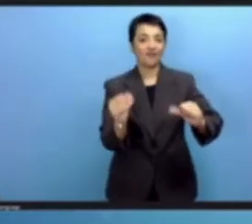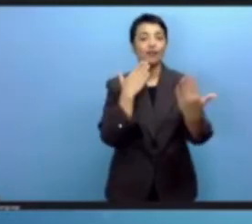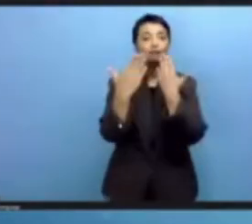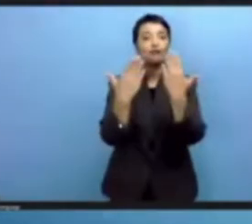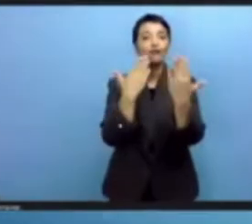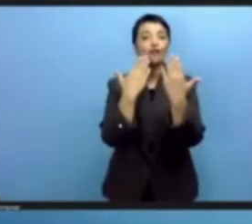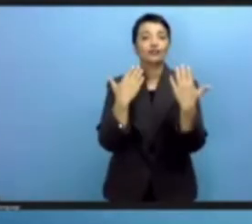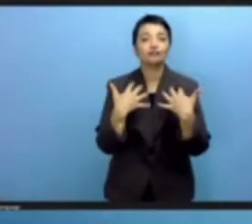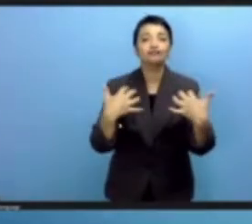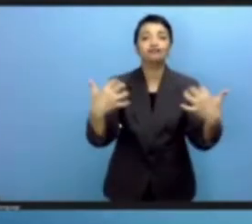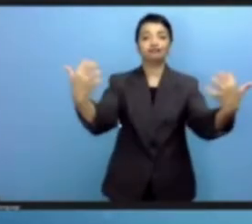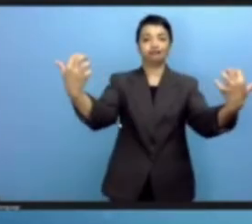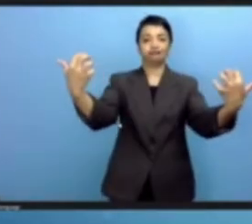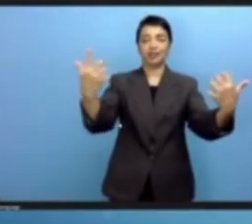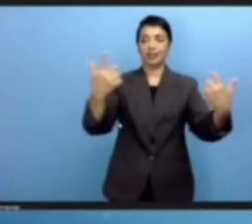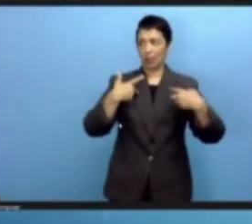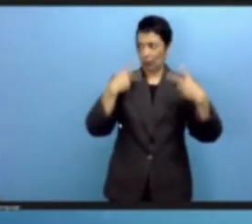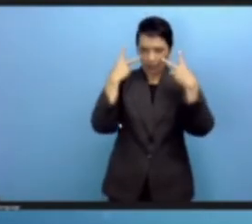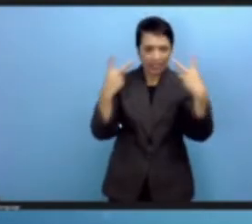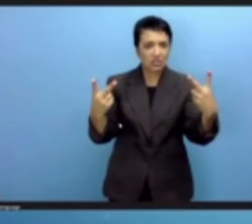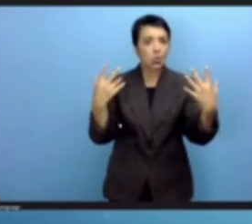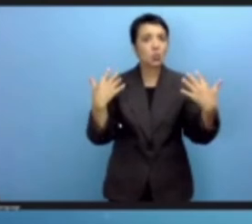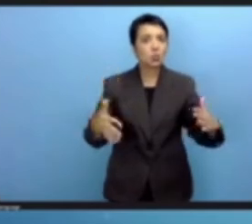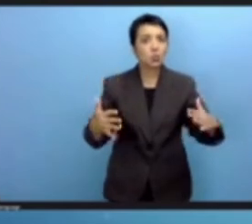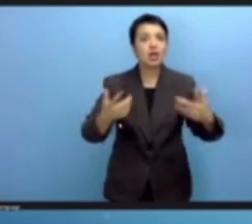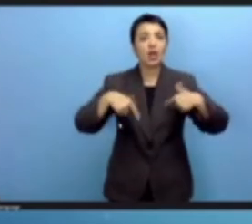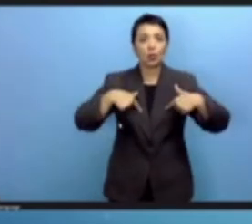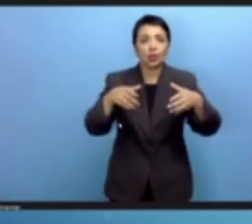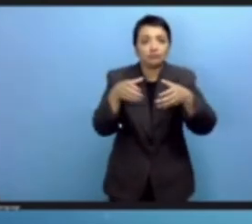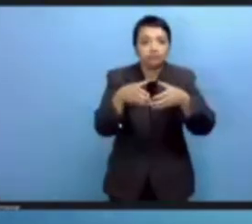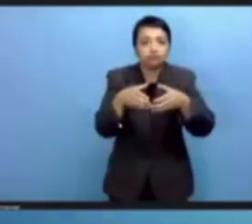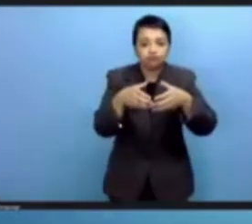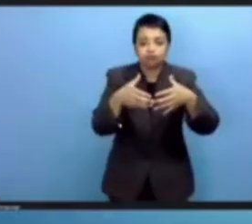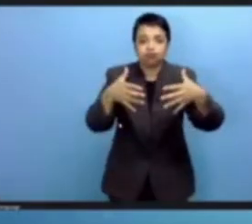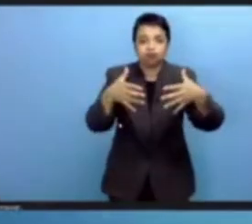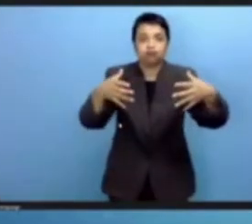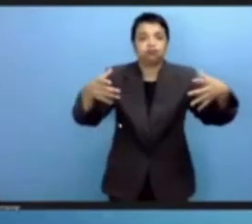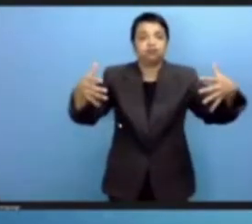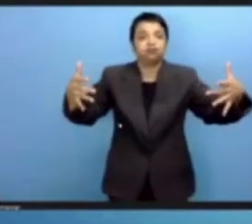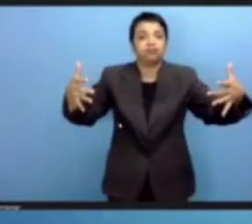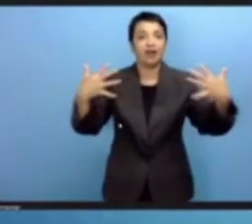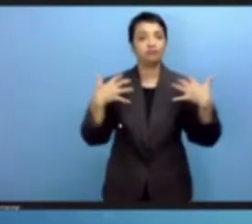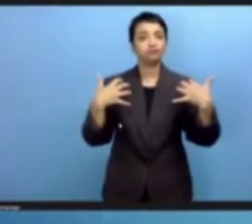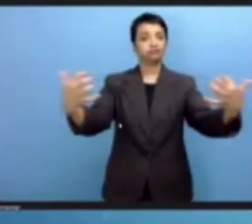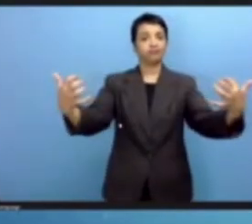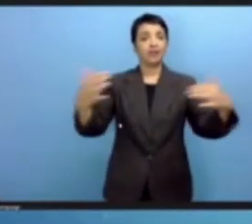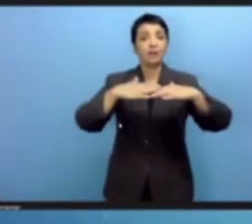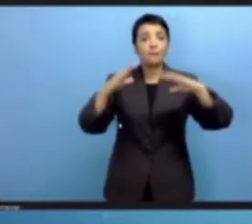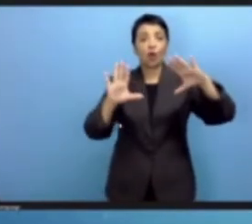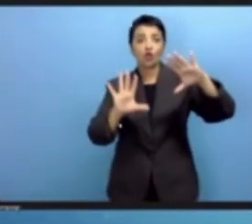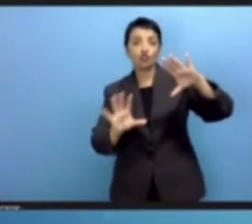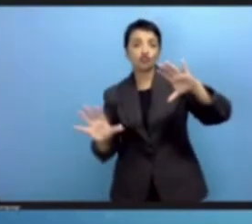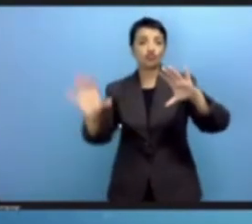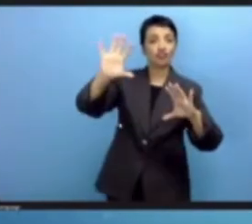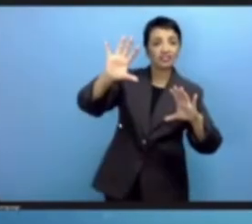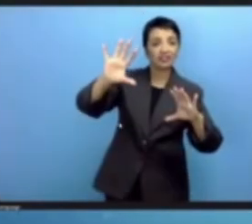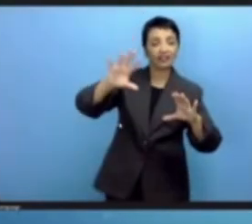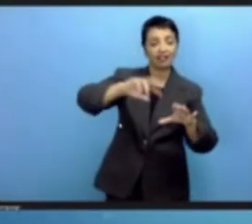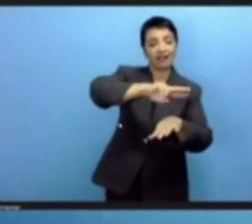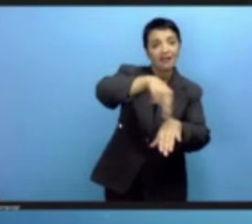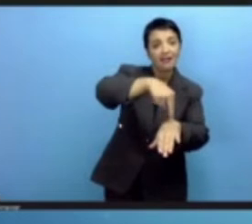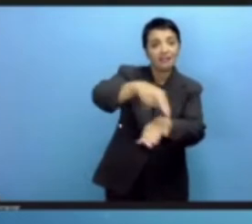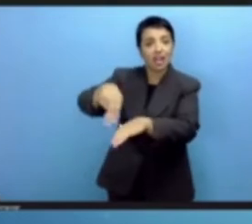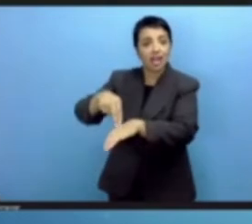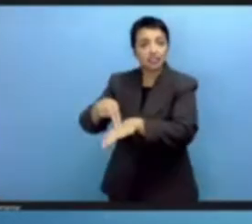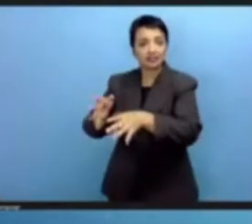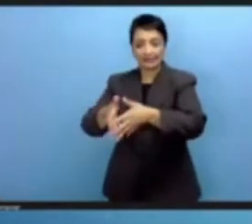growth of this community. Many more regional IJFs, many more national IJFs, so it's